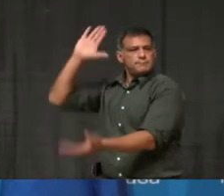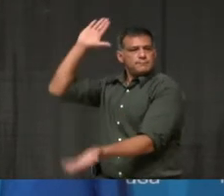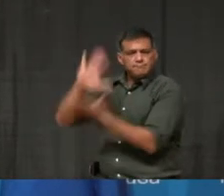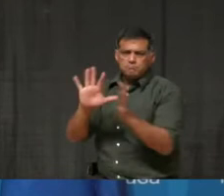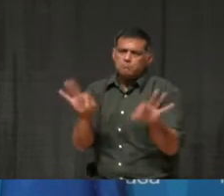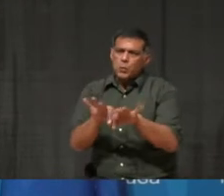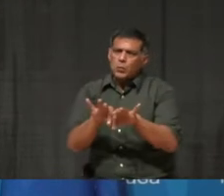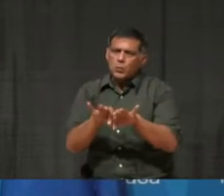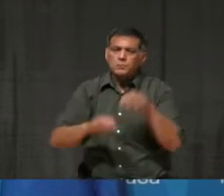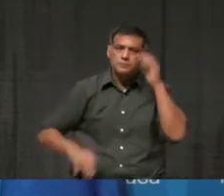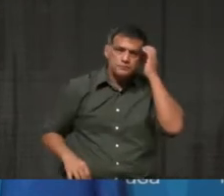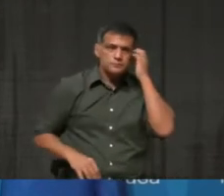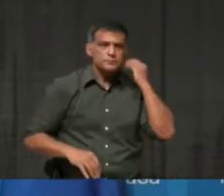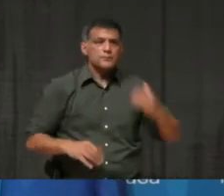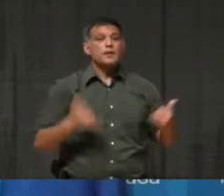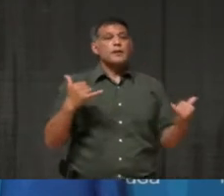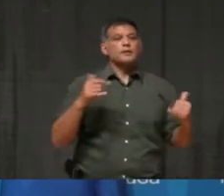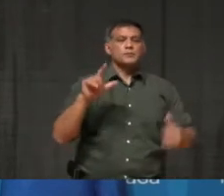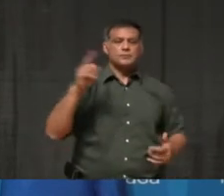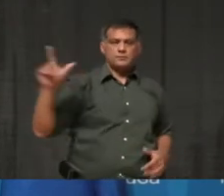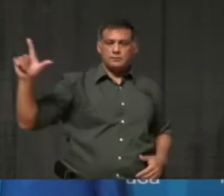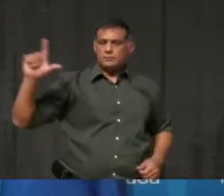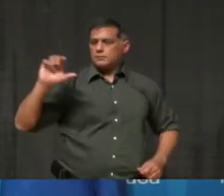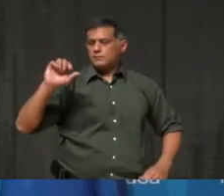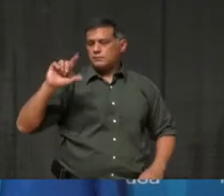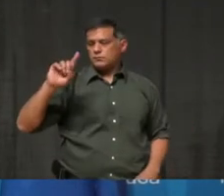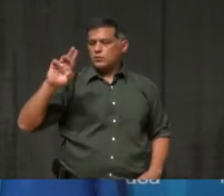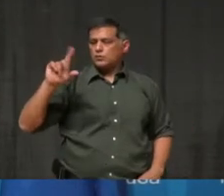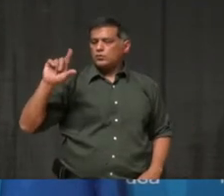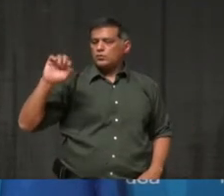come up and provide us with his weekly update. Dr. Lowe.